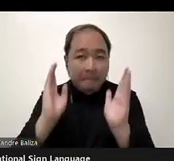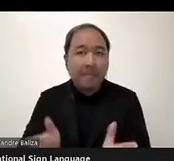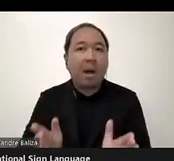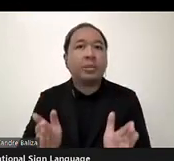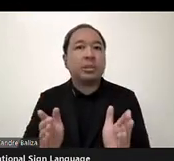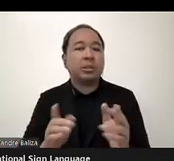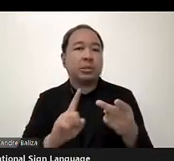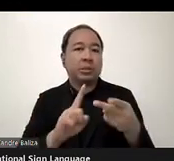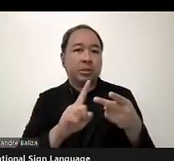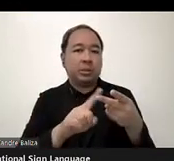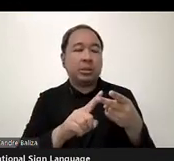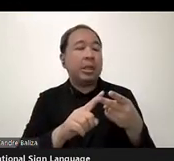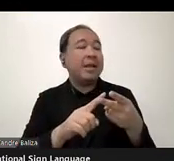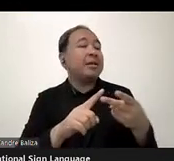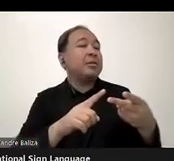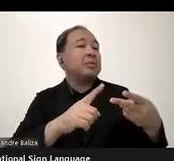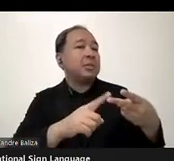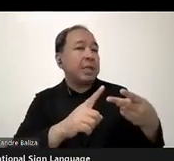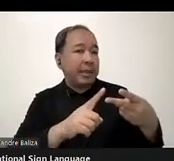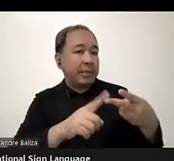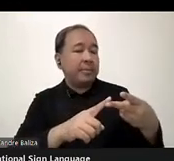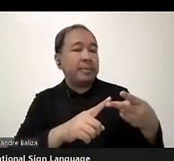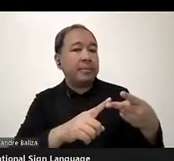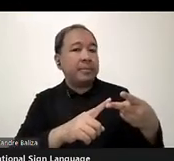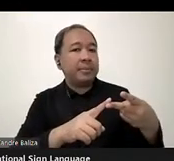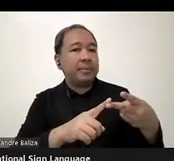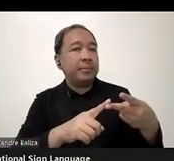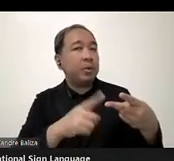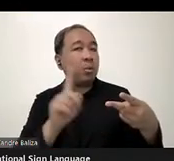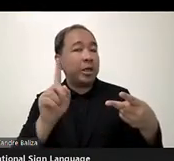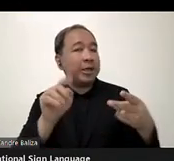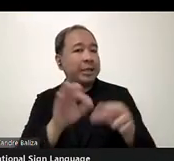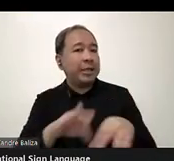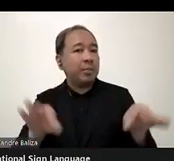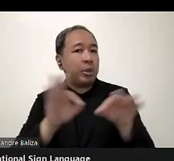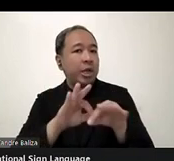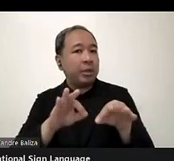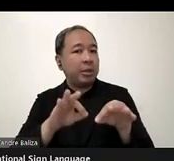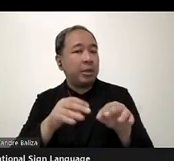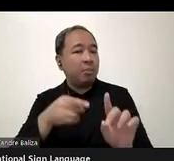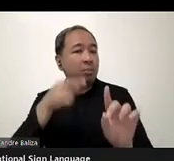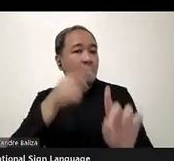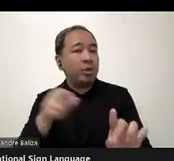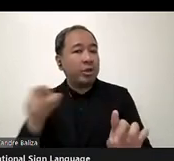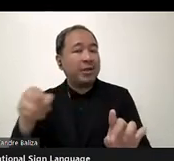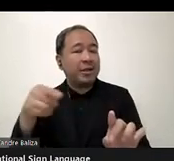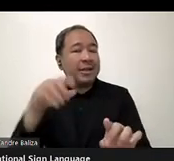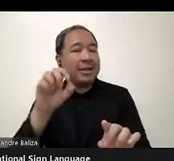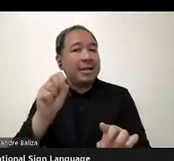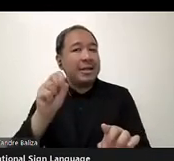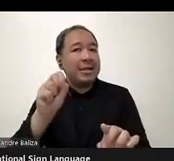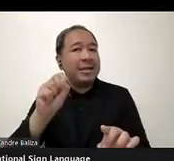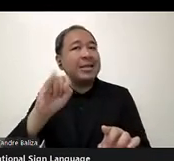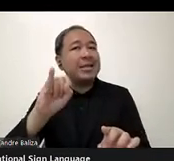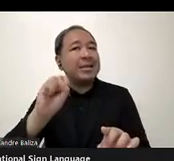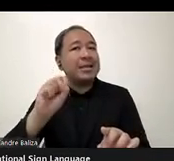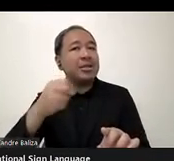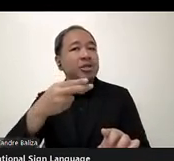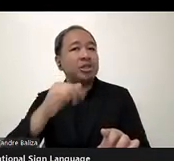very important point that has been raised by Mr. Ishii about how to integrate